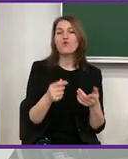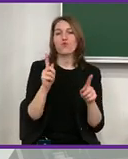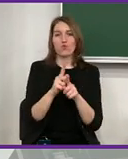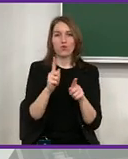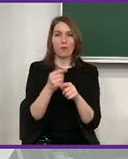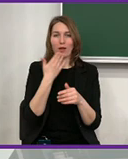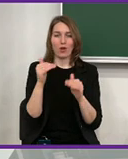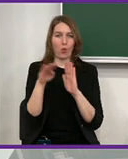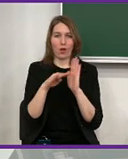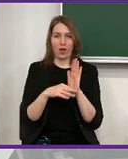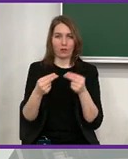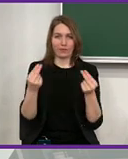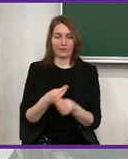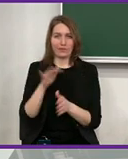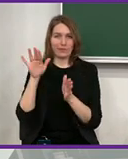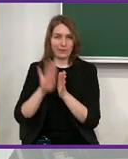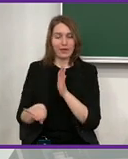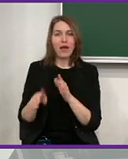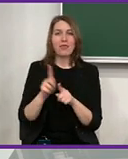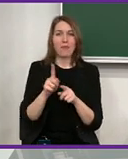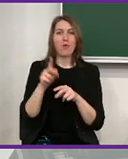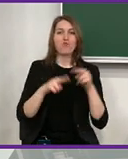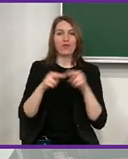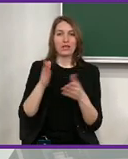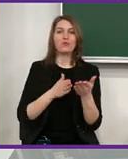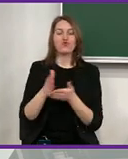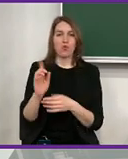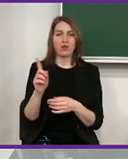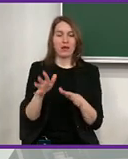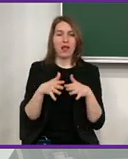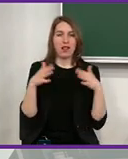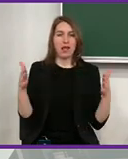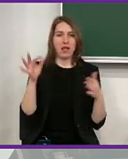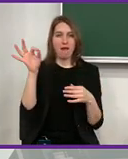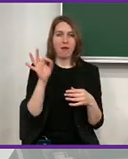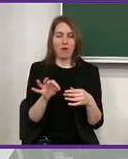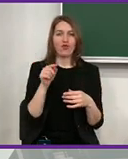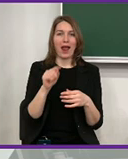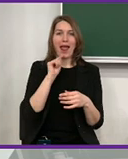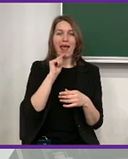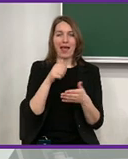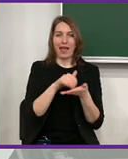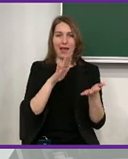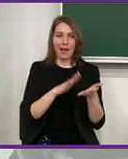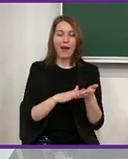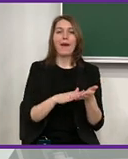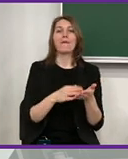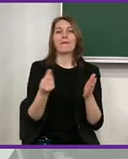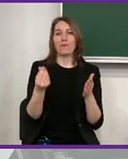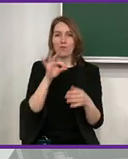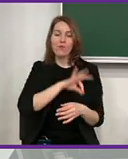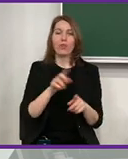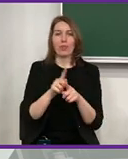unfortunately, according to the last report, last study, the construction sector has